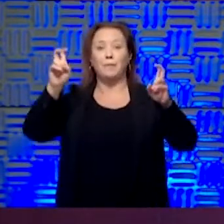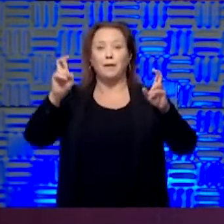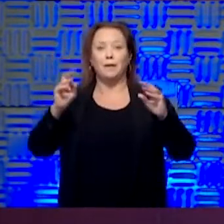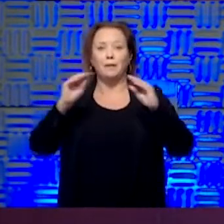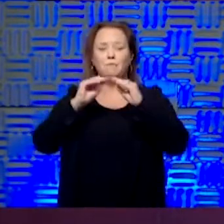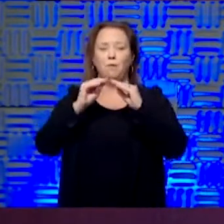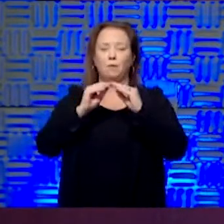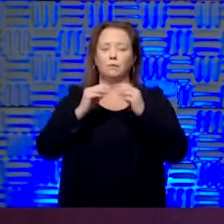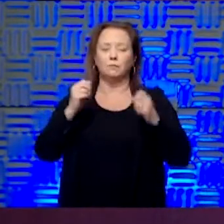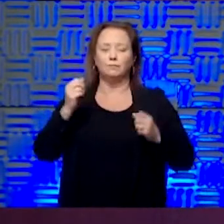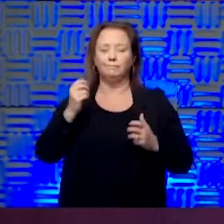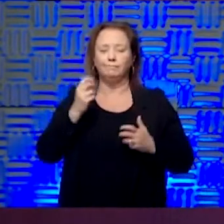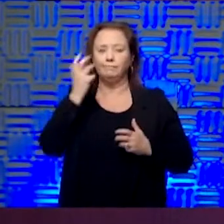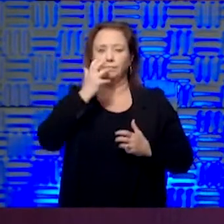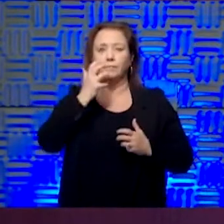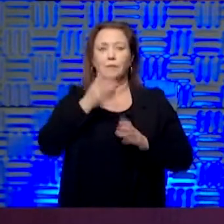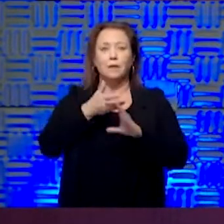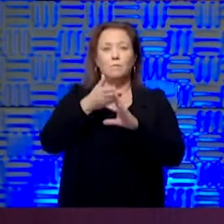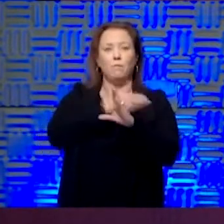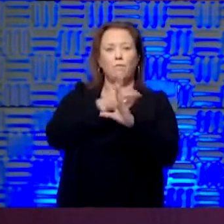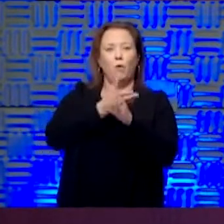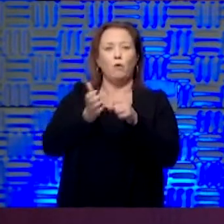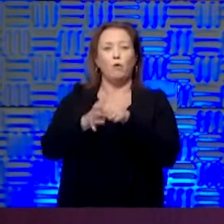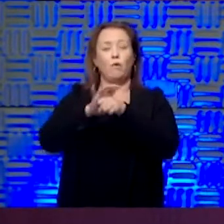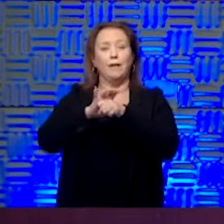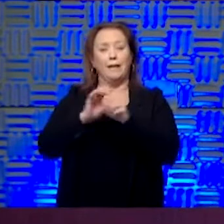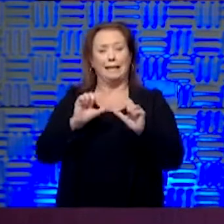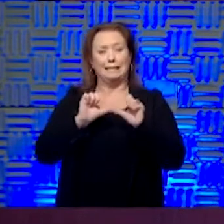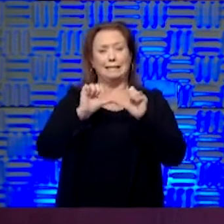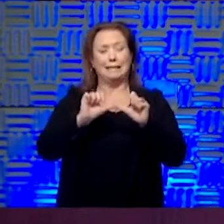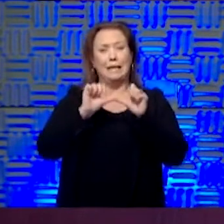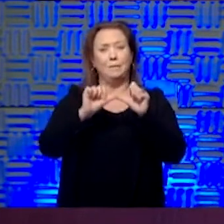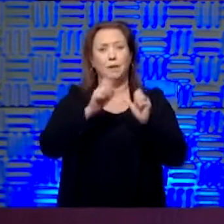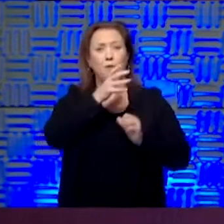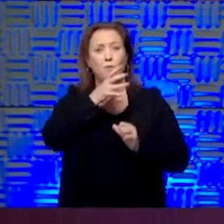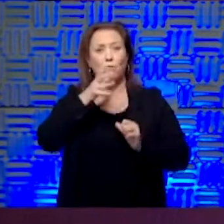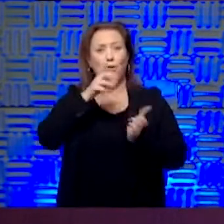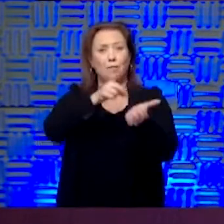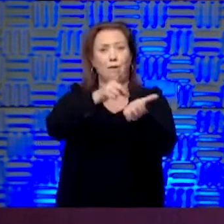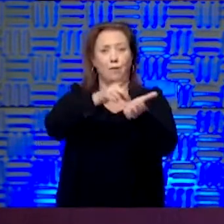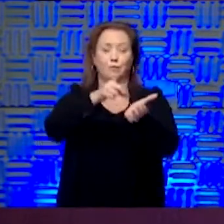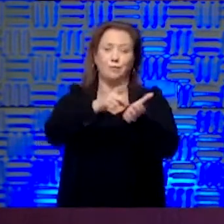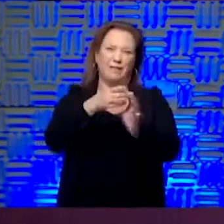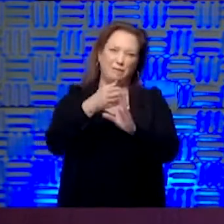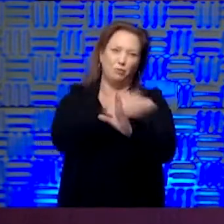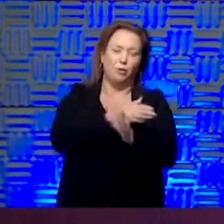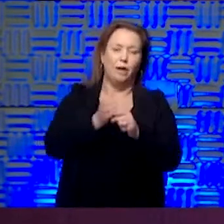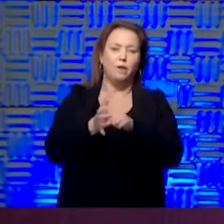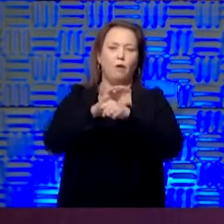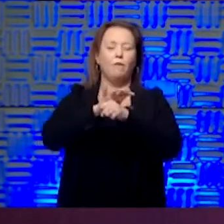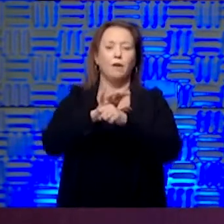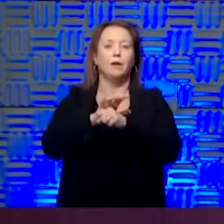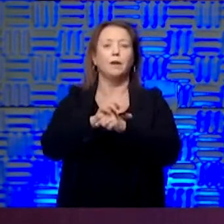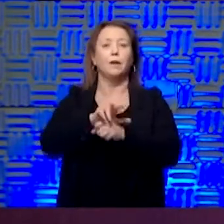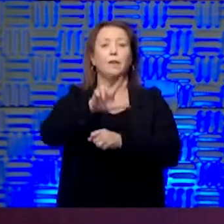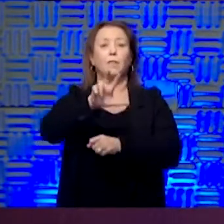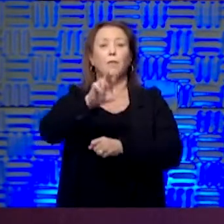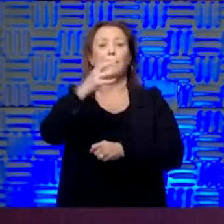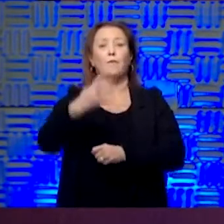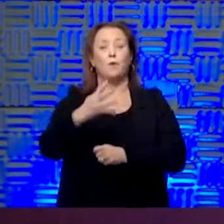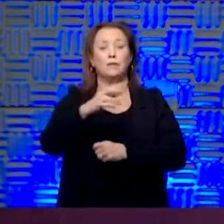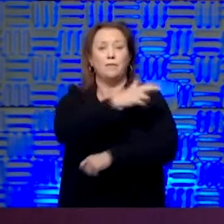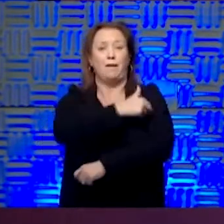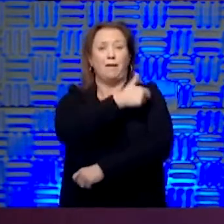little more daunting, and it pre-existed COVID, and that's sustainability of rural providers in the first place. So prior to COVID, three-quarters of the